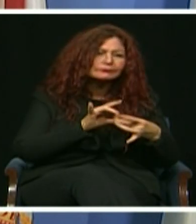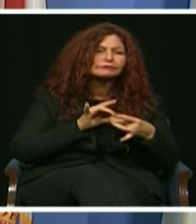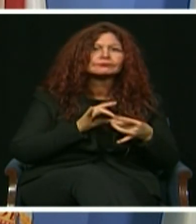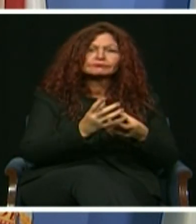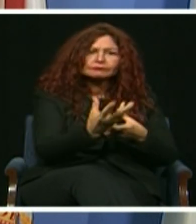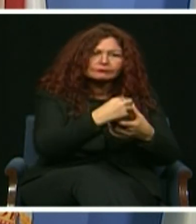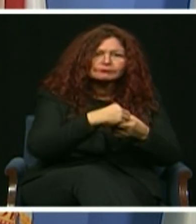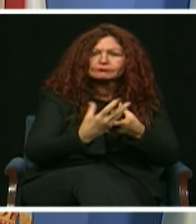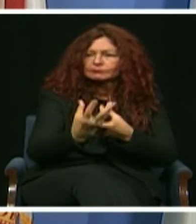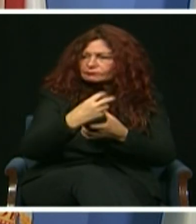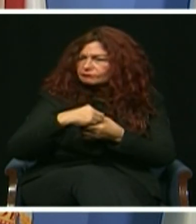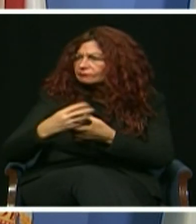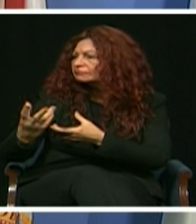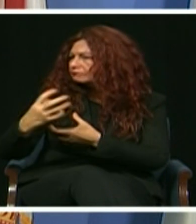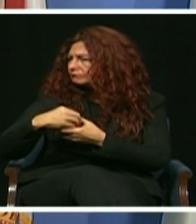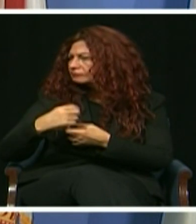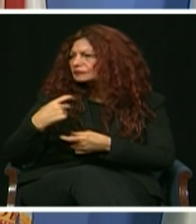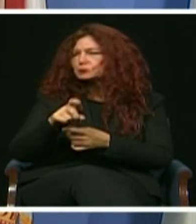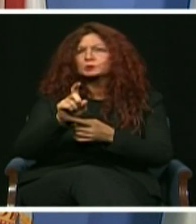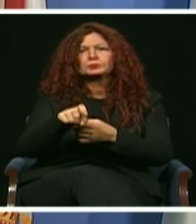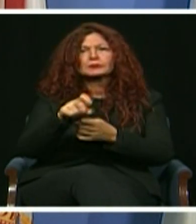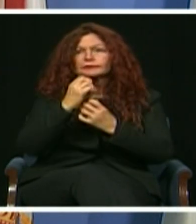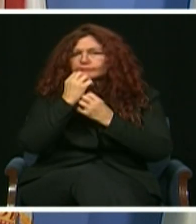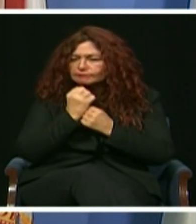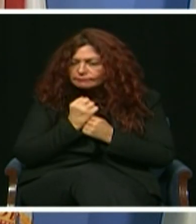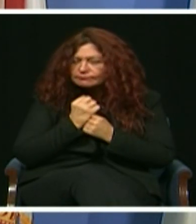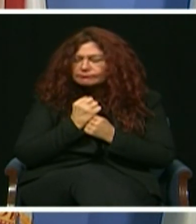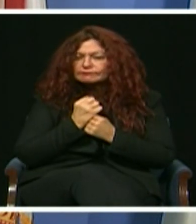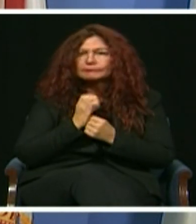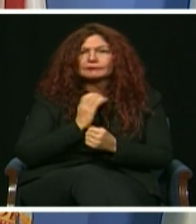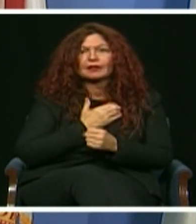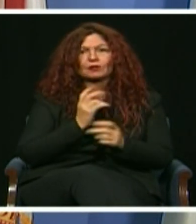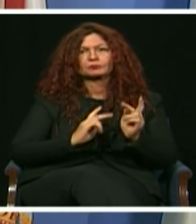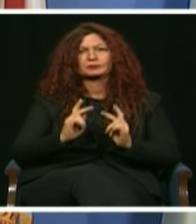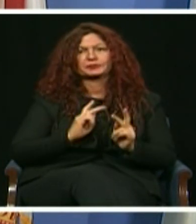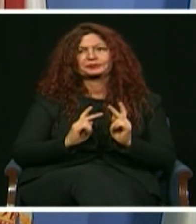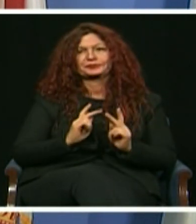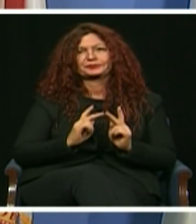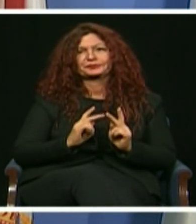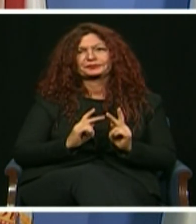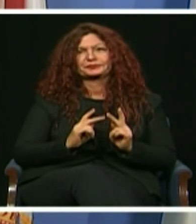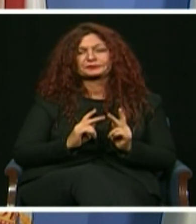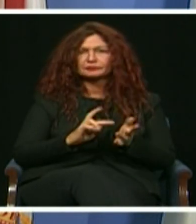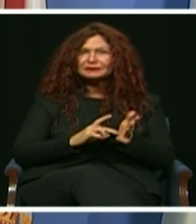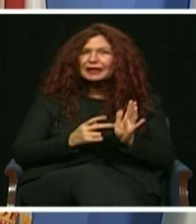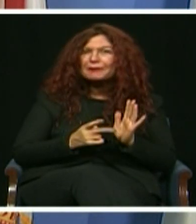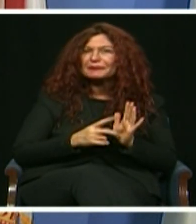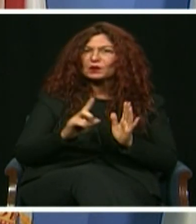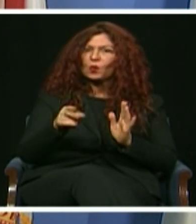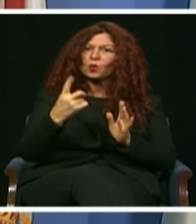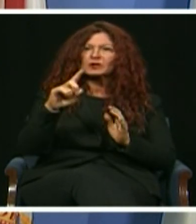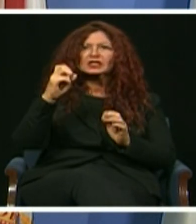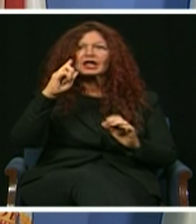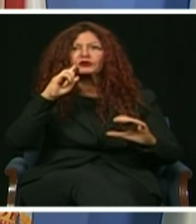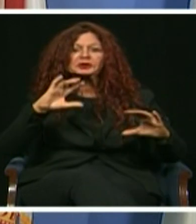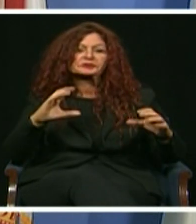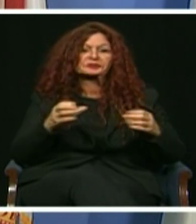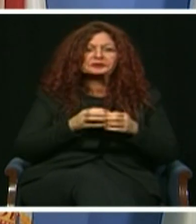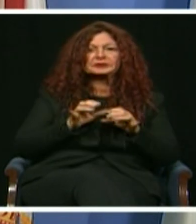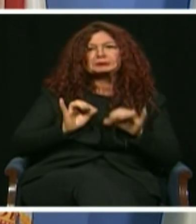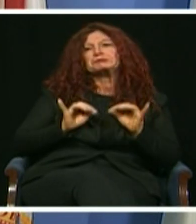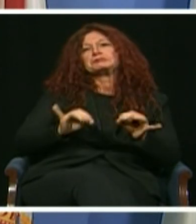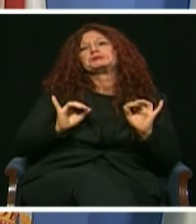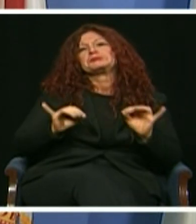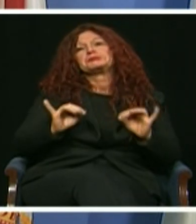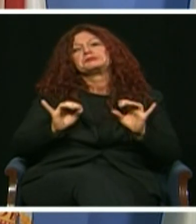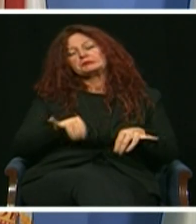and caring government. To solve our biggest challenges, we need a bigger table that brings ideas and input from people we serve